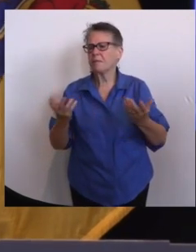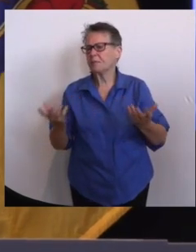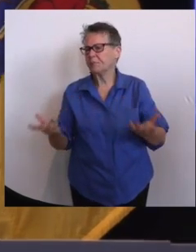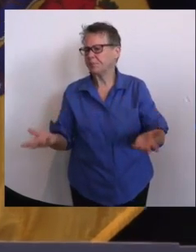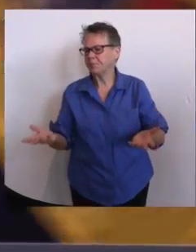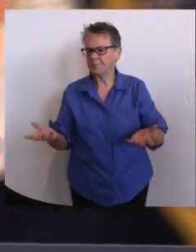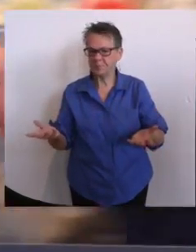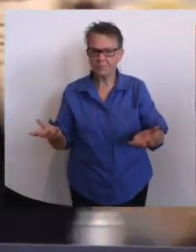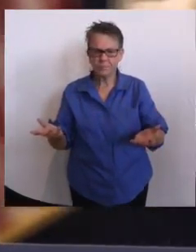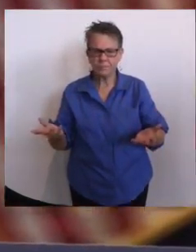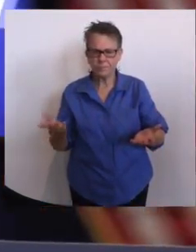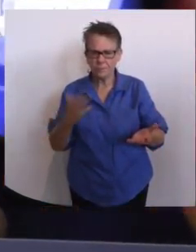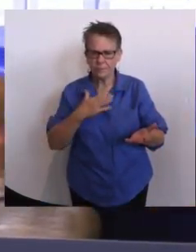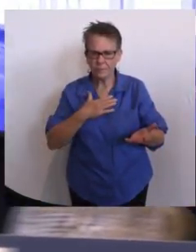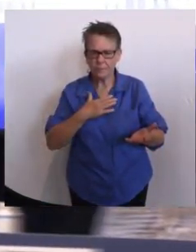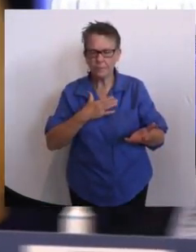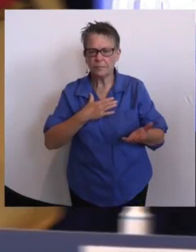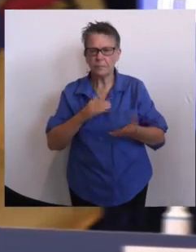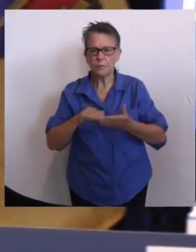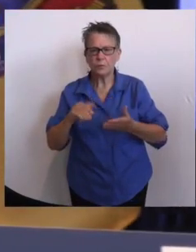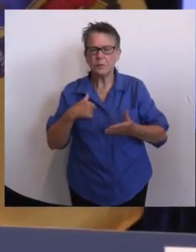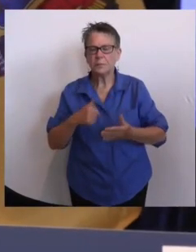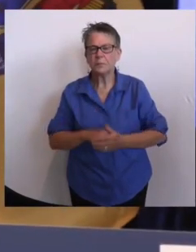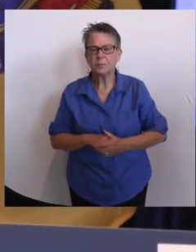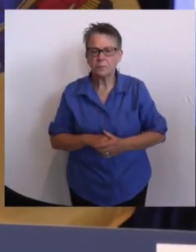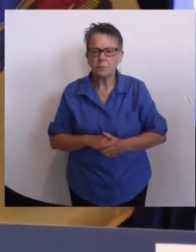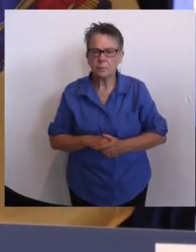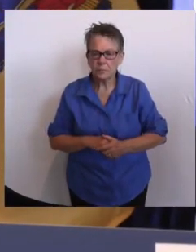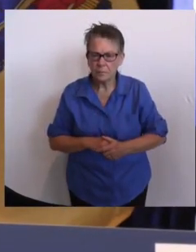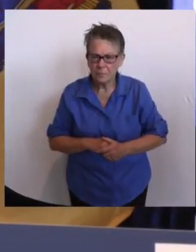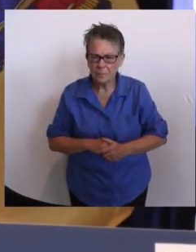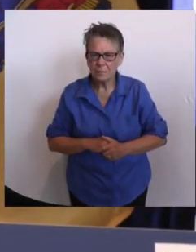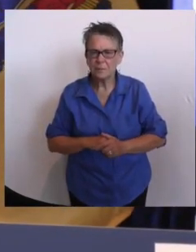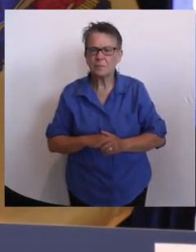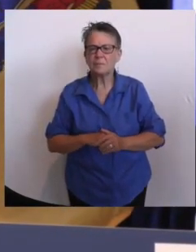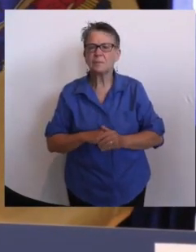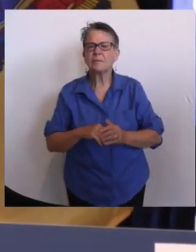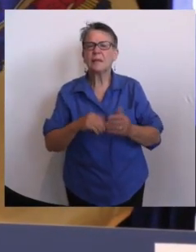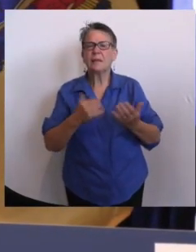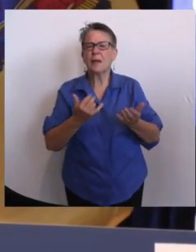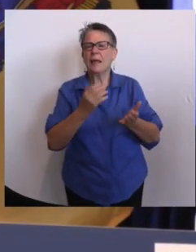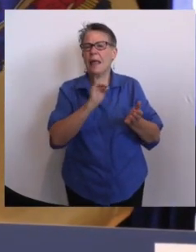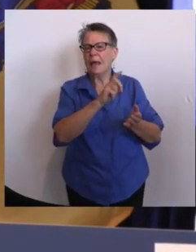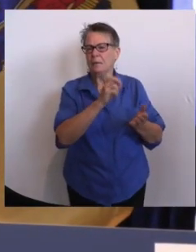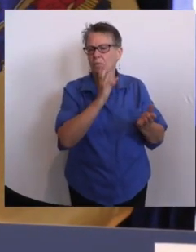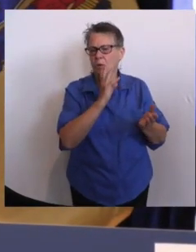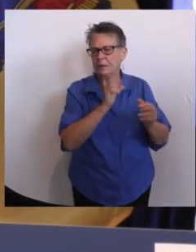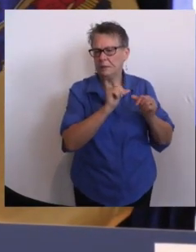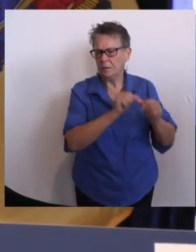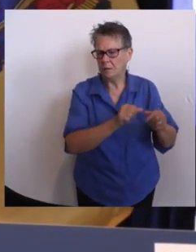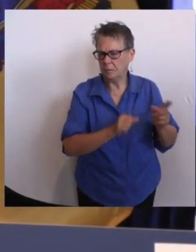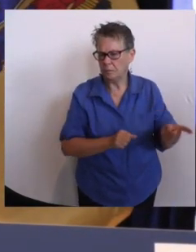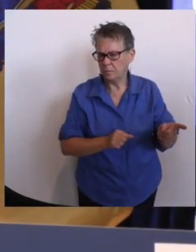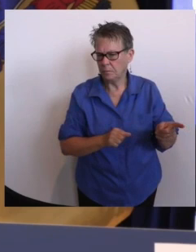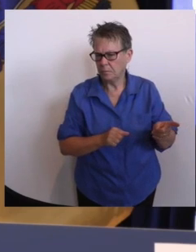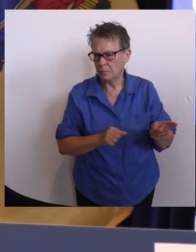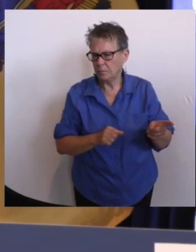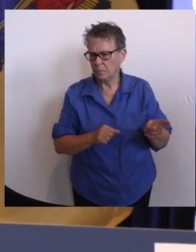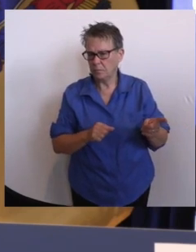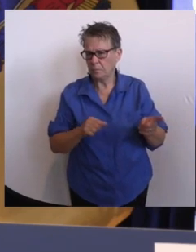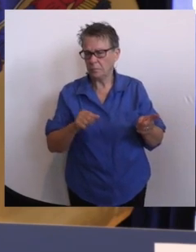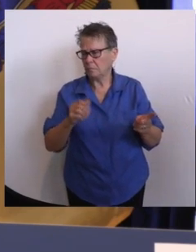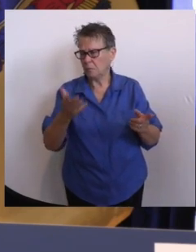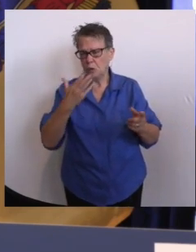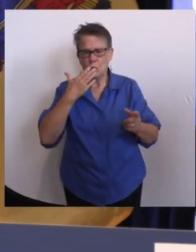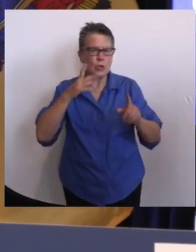vaccinations, et cetera? Yeah, actually excellent questions and these aren't for me to decide or, you know, it's